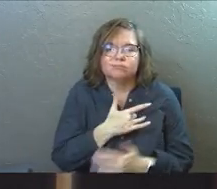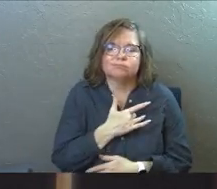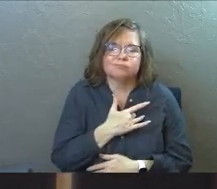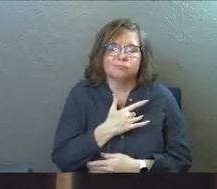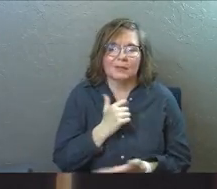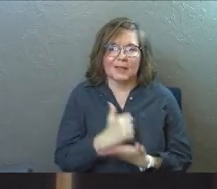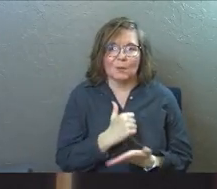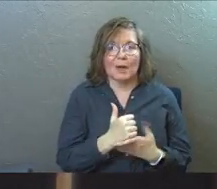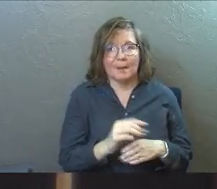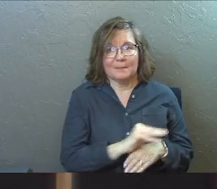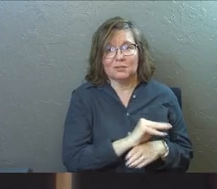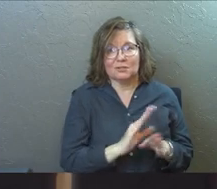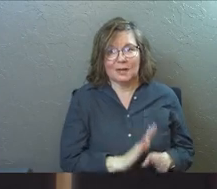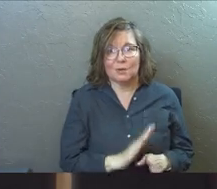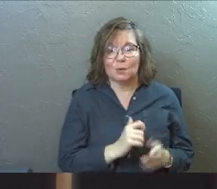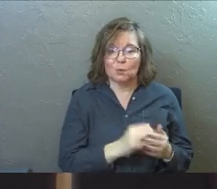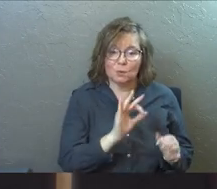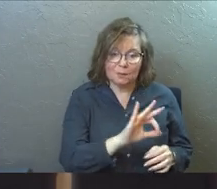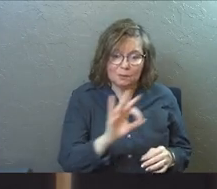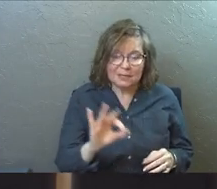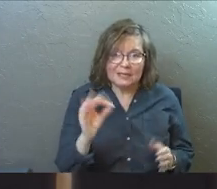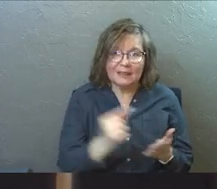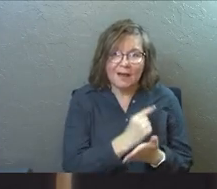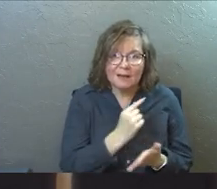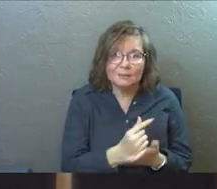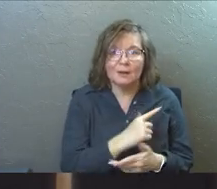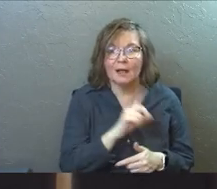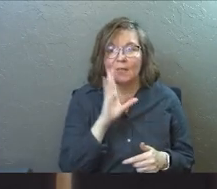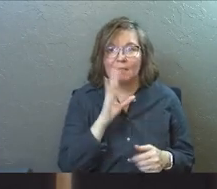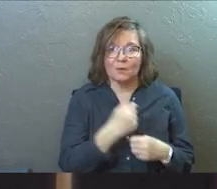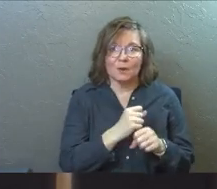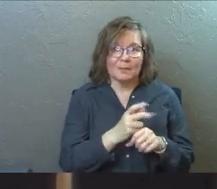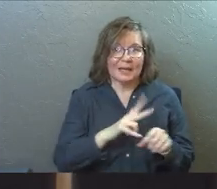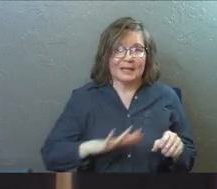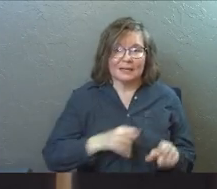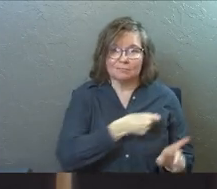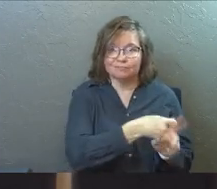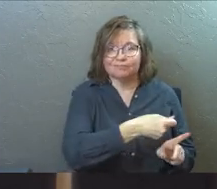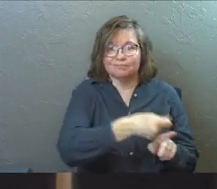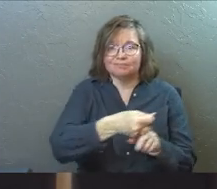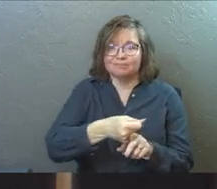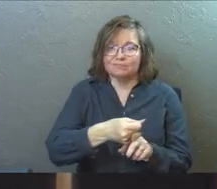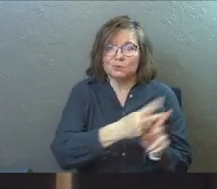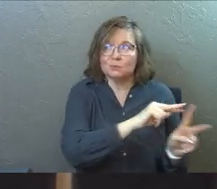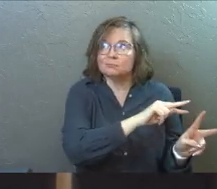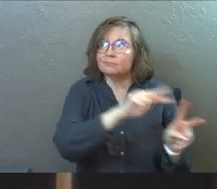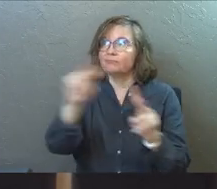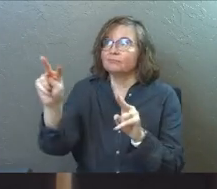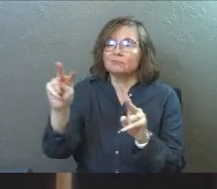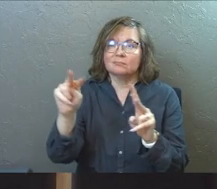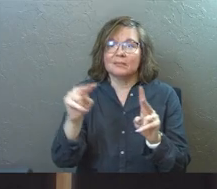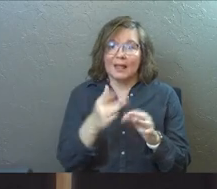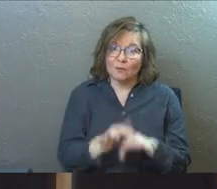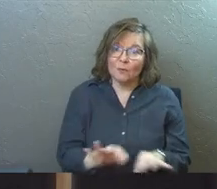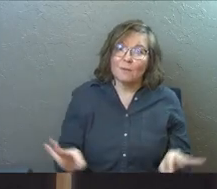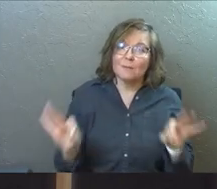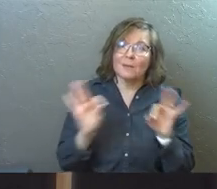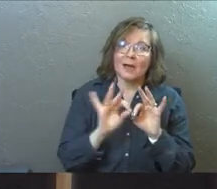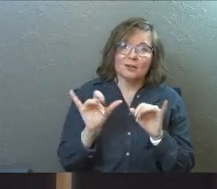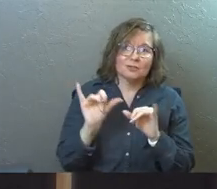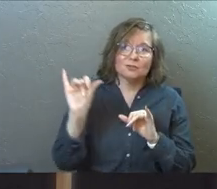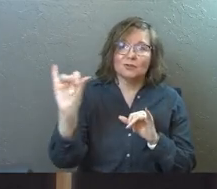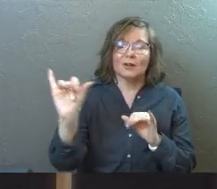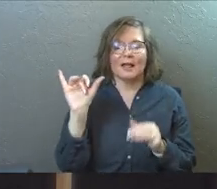They're going to help out missionaries who are going to preach the gospel and they're going to make a kingdom impact in this world. And it's going to matter and it's going to be